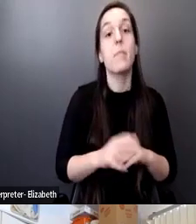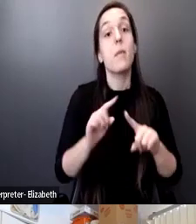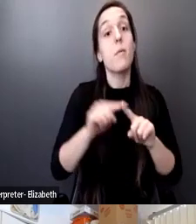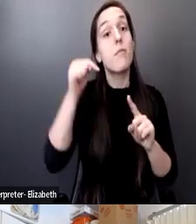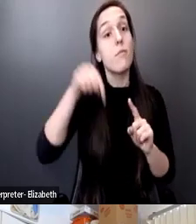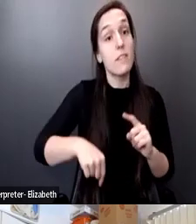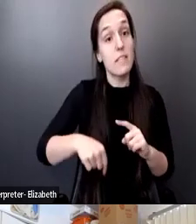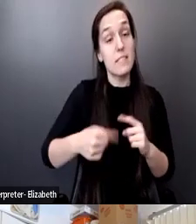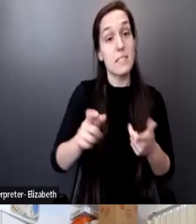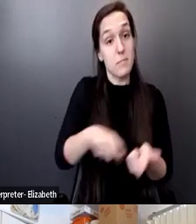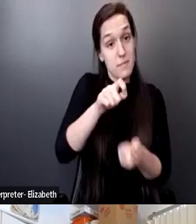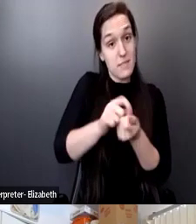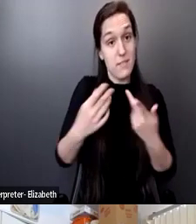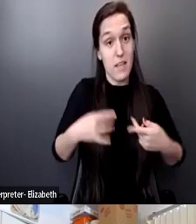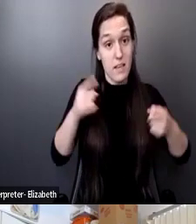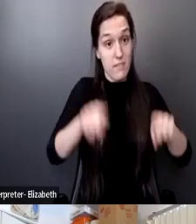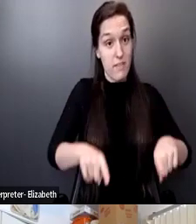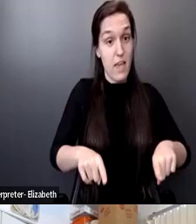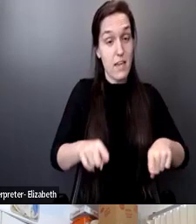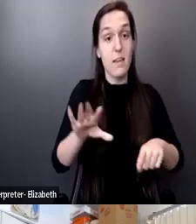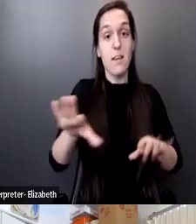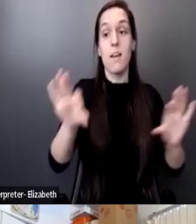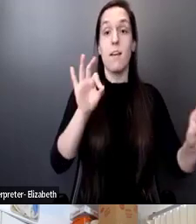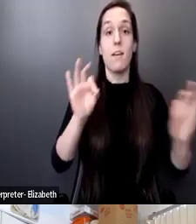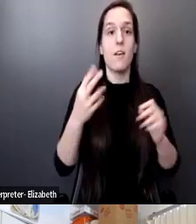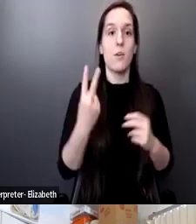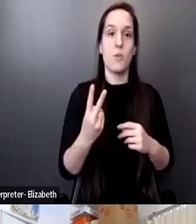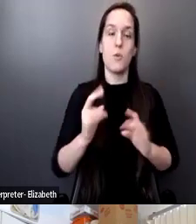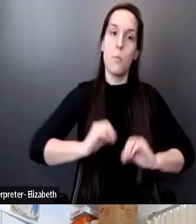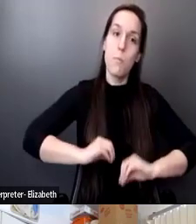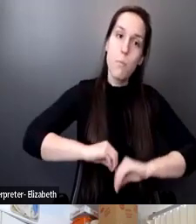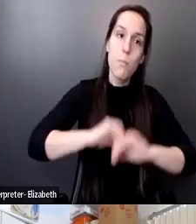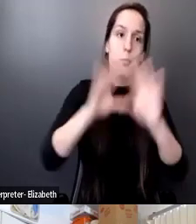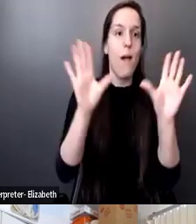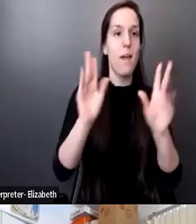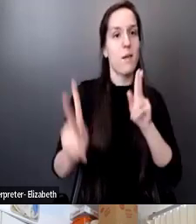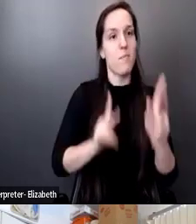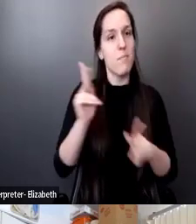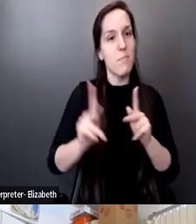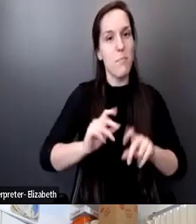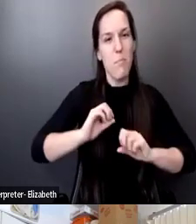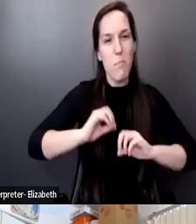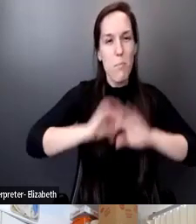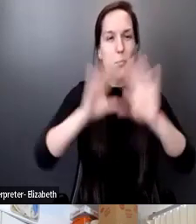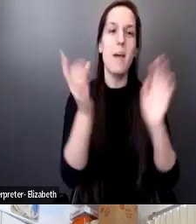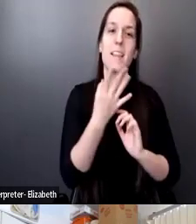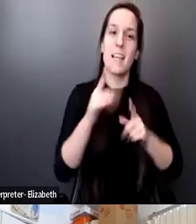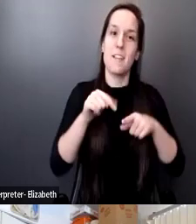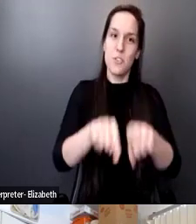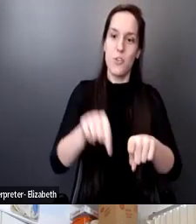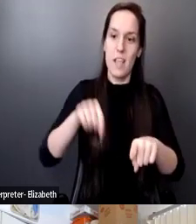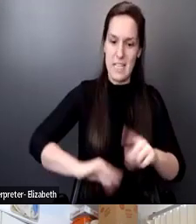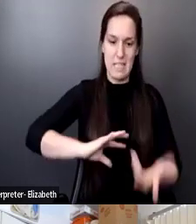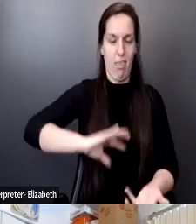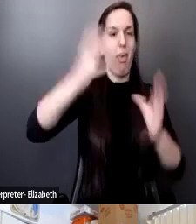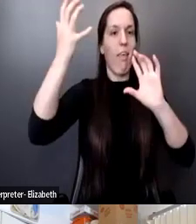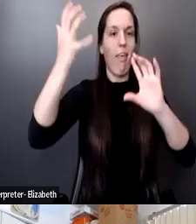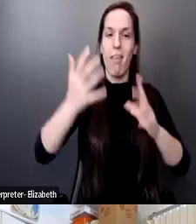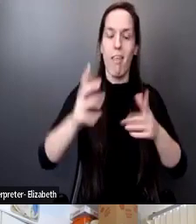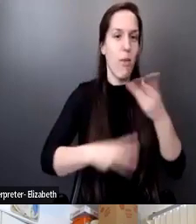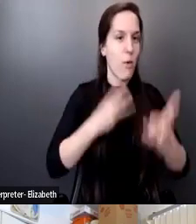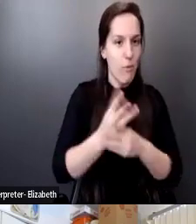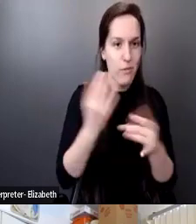this particular event, we found two very bright lights in this chaos. And so we are those are